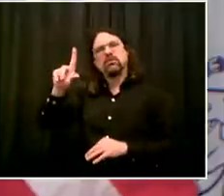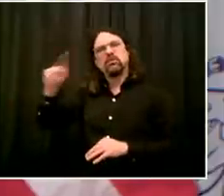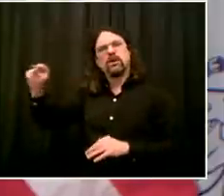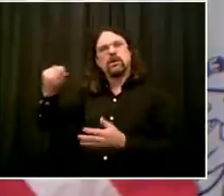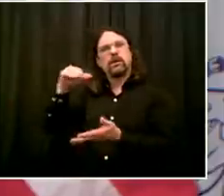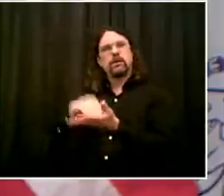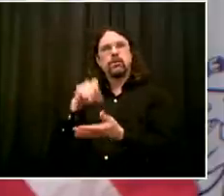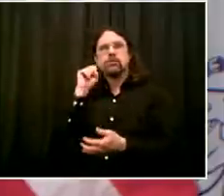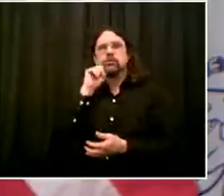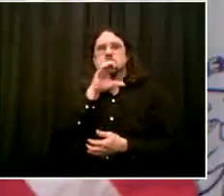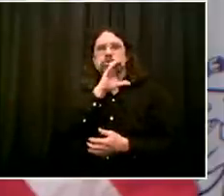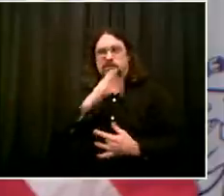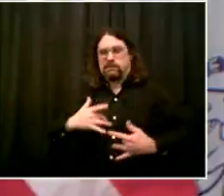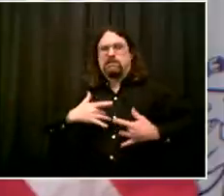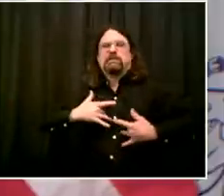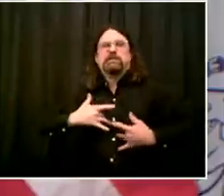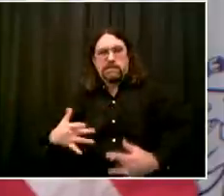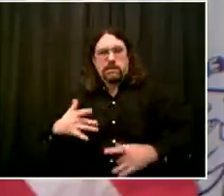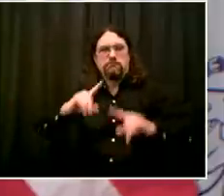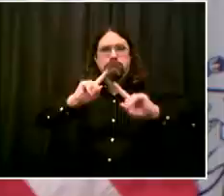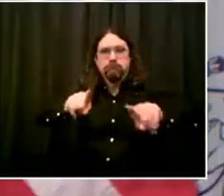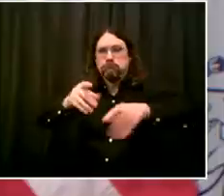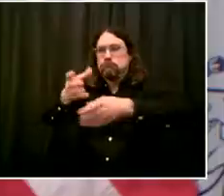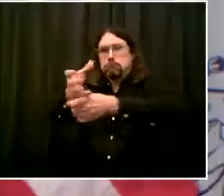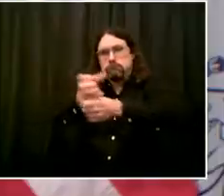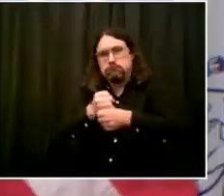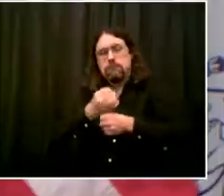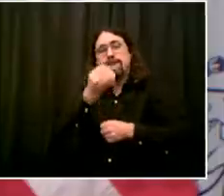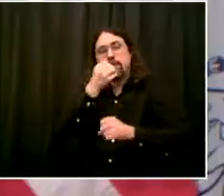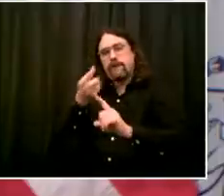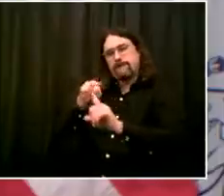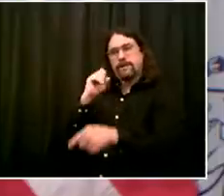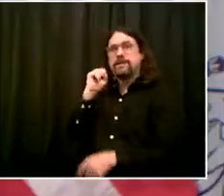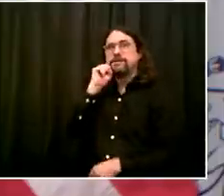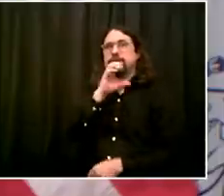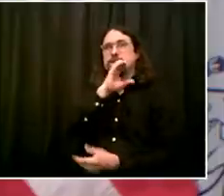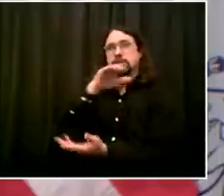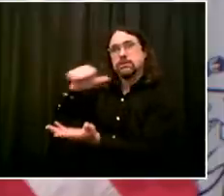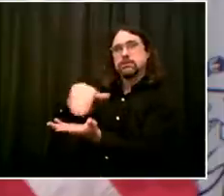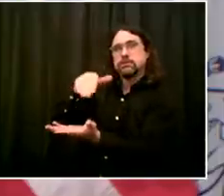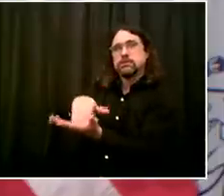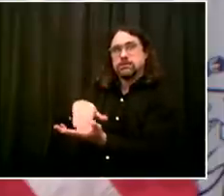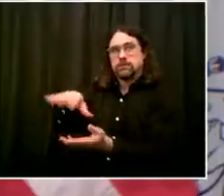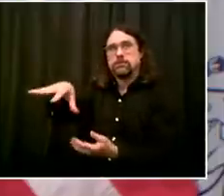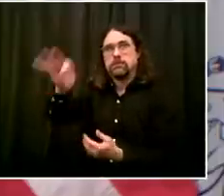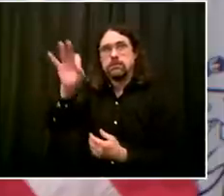us their names and their addresses to make sure they got delivery. So the scale is really significant.